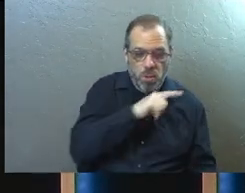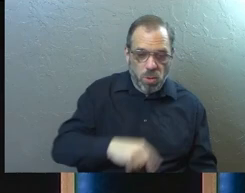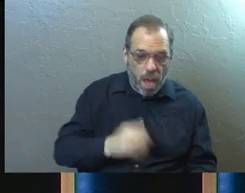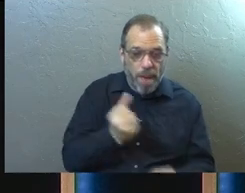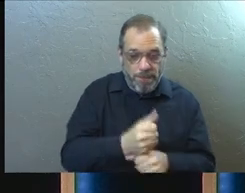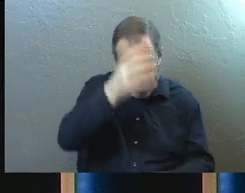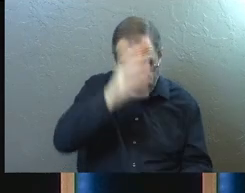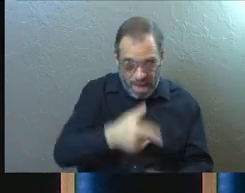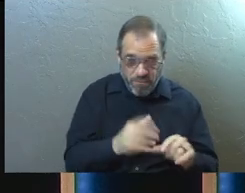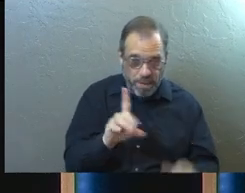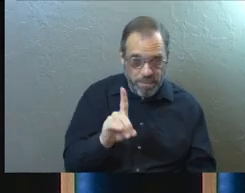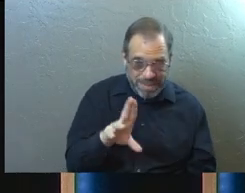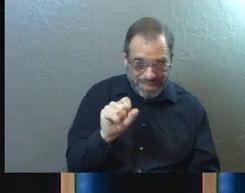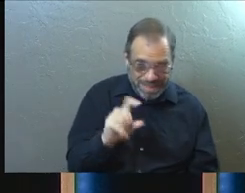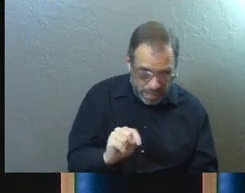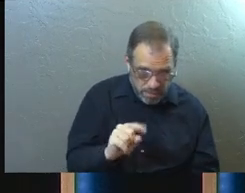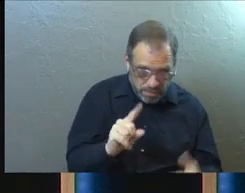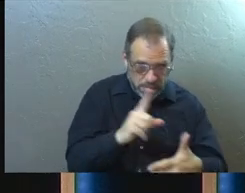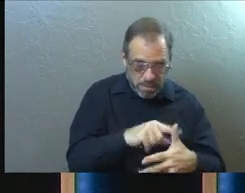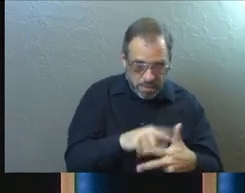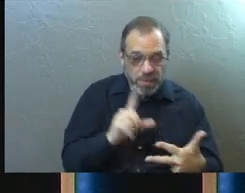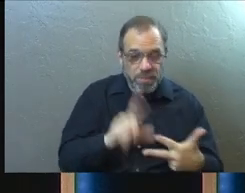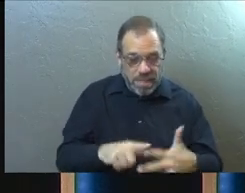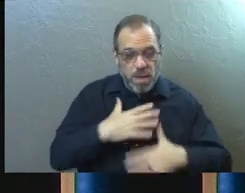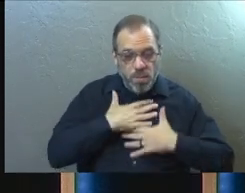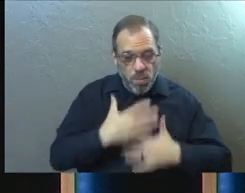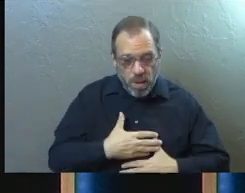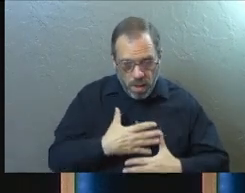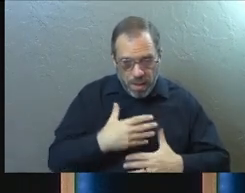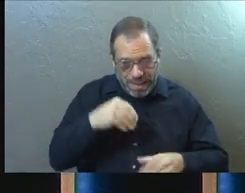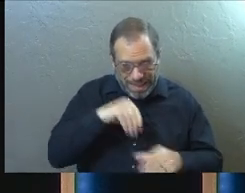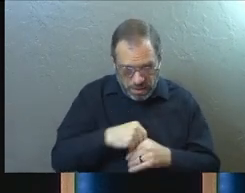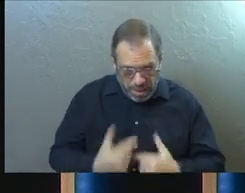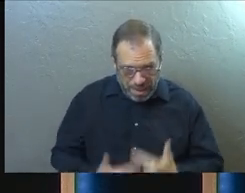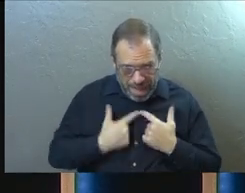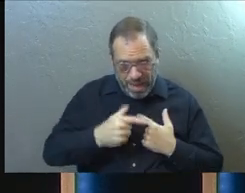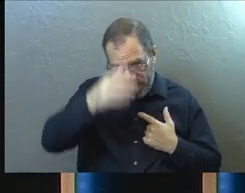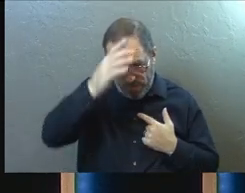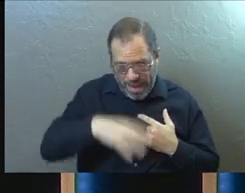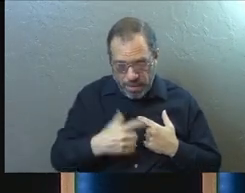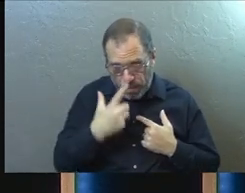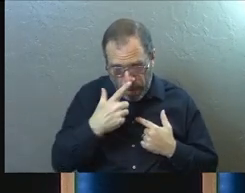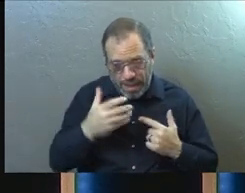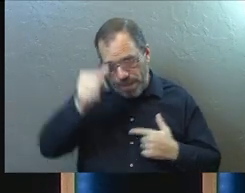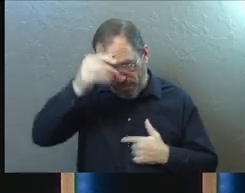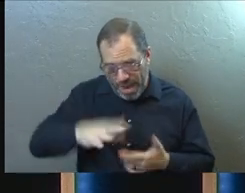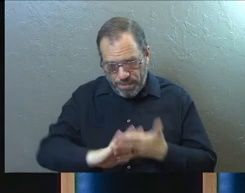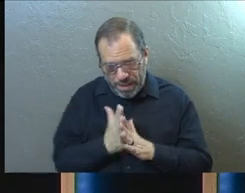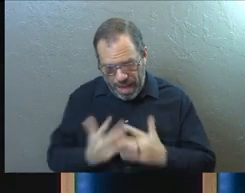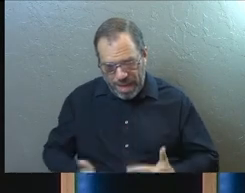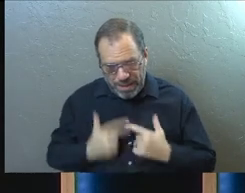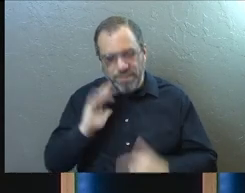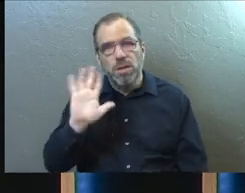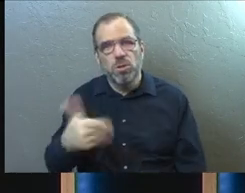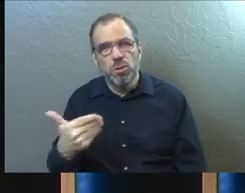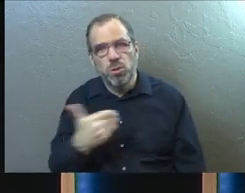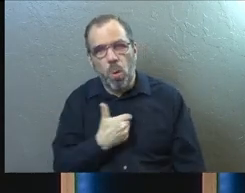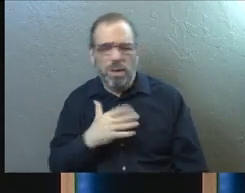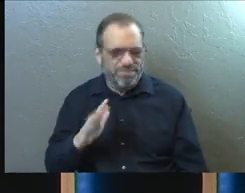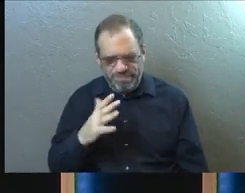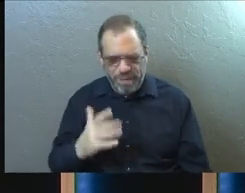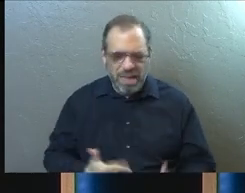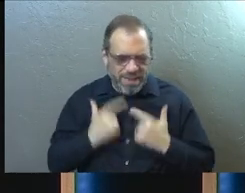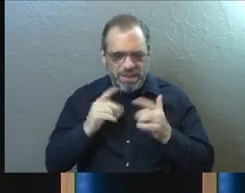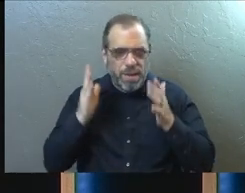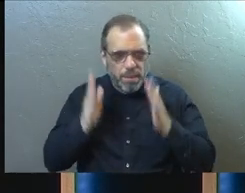Lord God formed the man from the dust of the ground. He breathed the breath of life into the man's nostrils and the man became a living person.